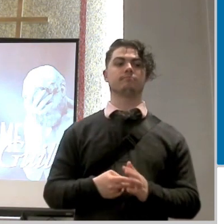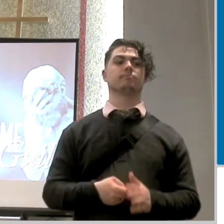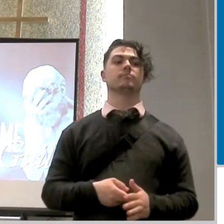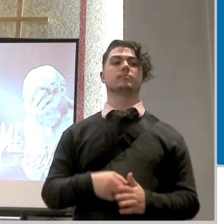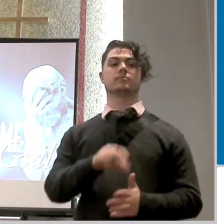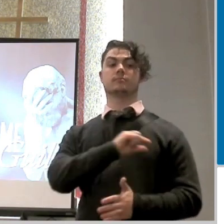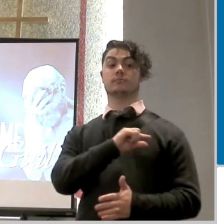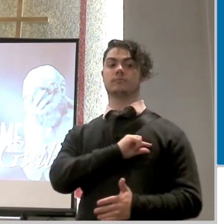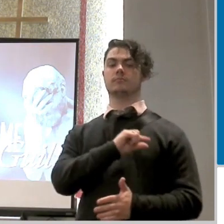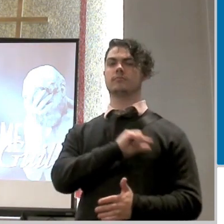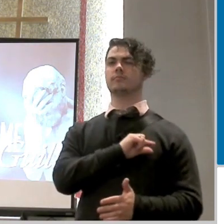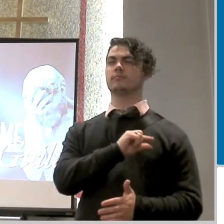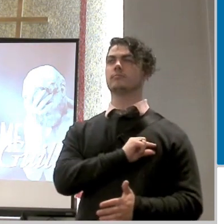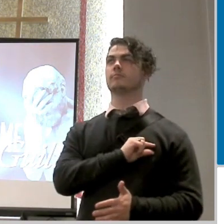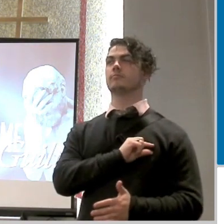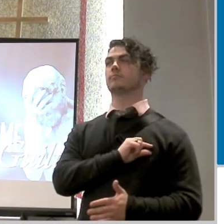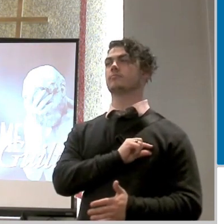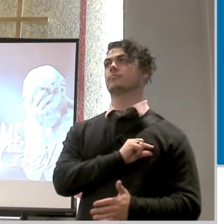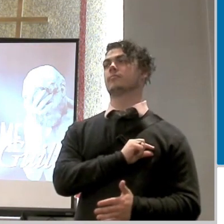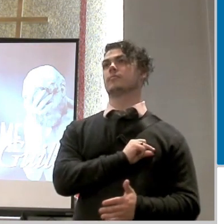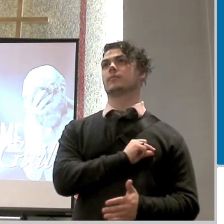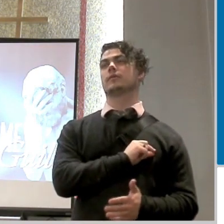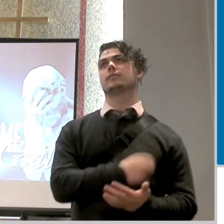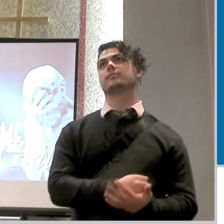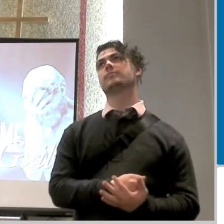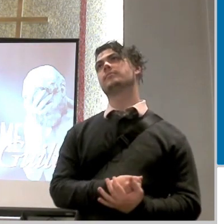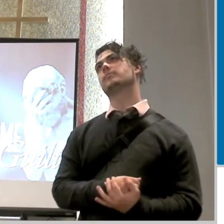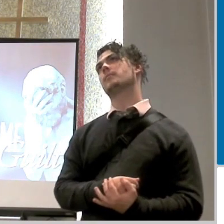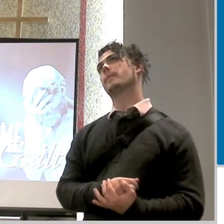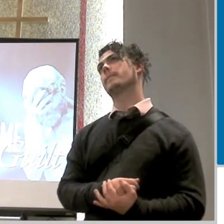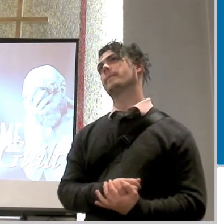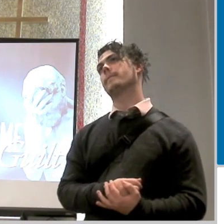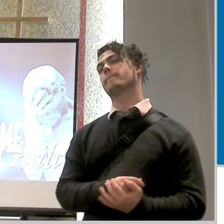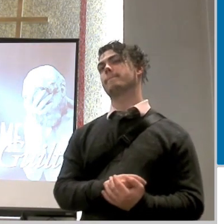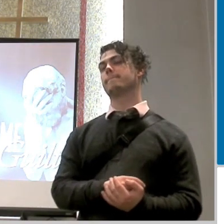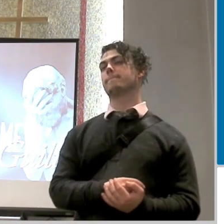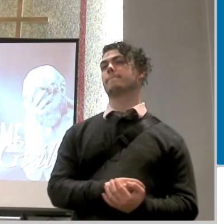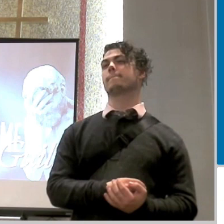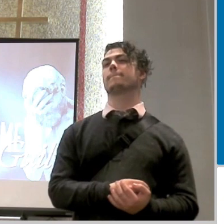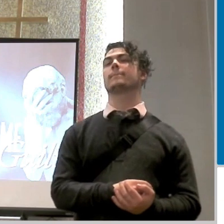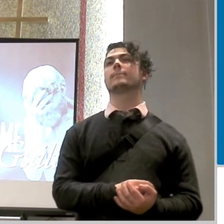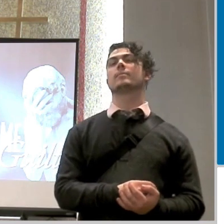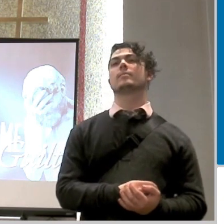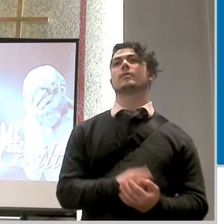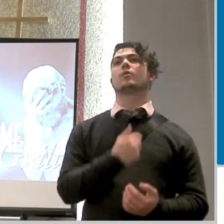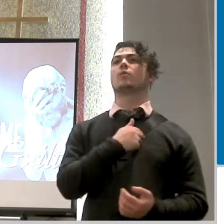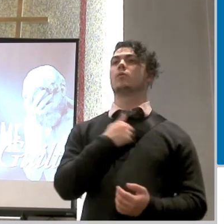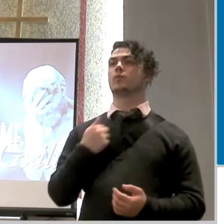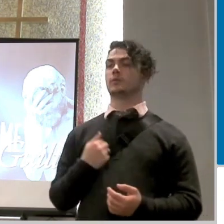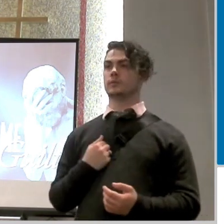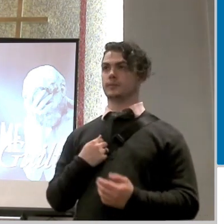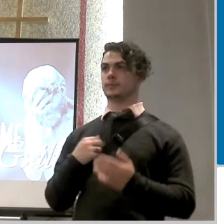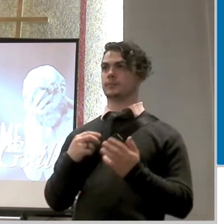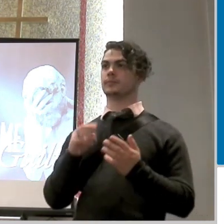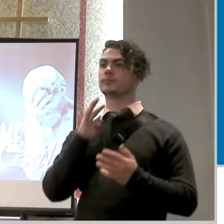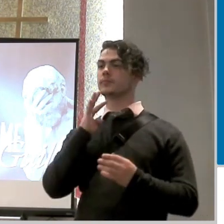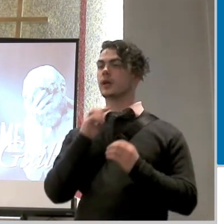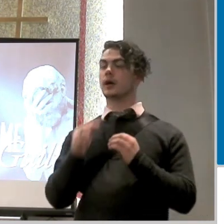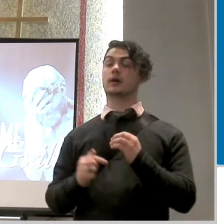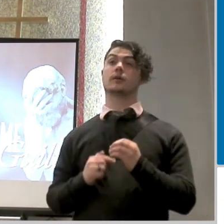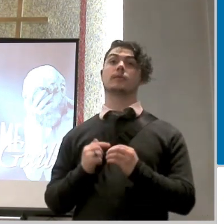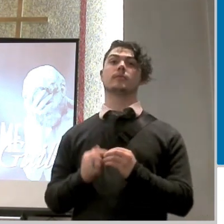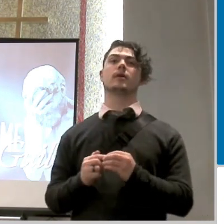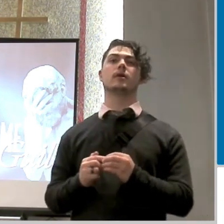and i'm really thinking about this from a very objective view when we talk about guilt it's the fact of having